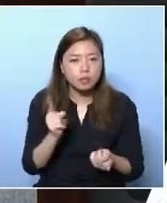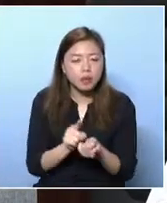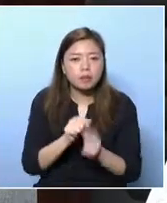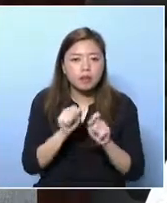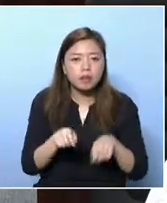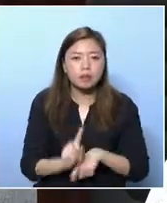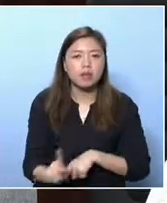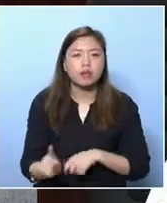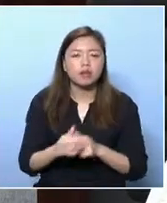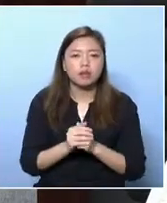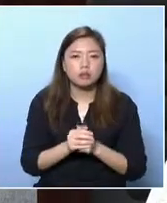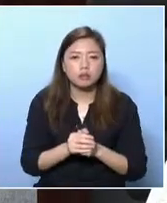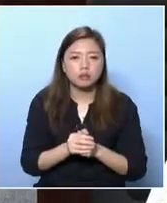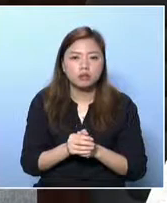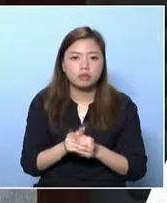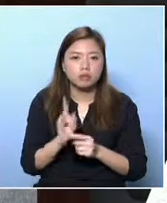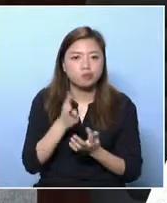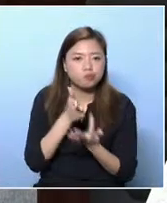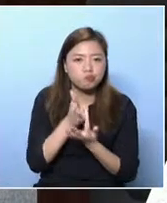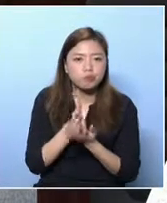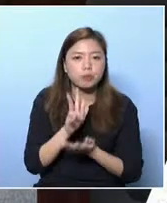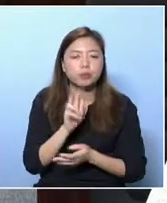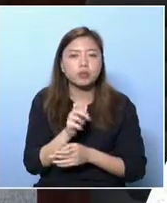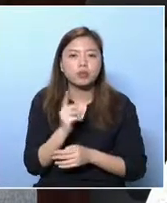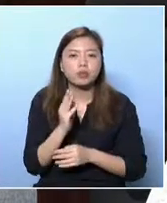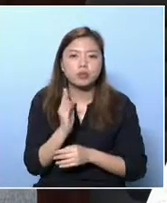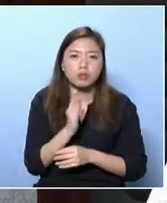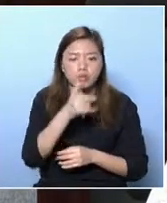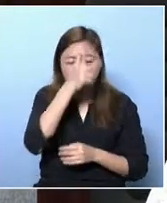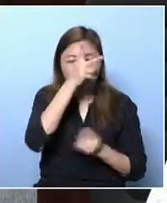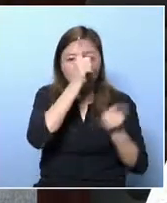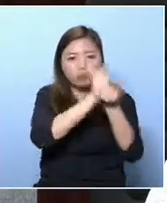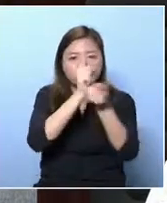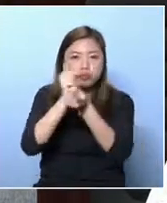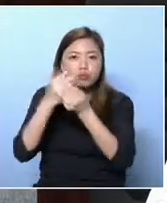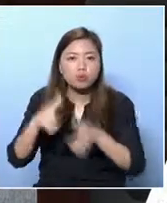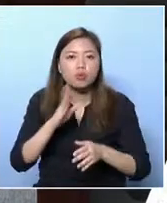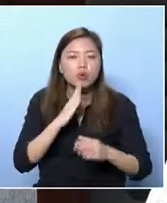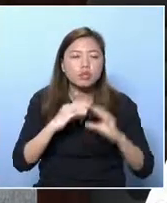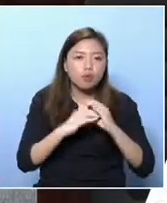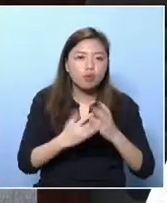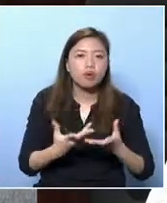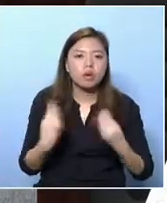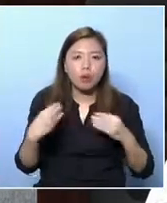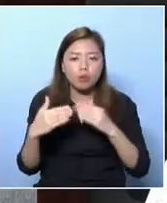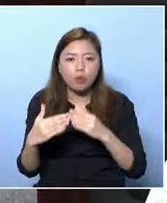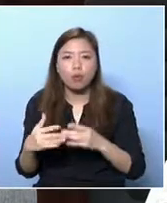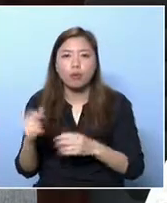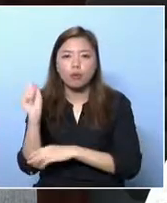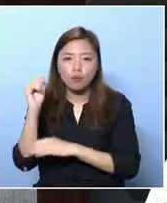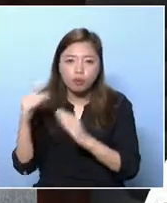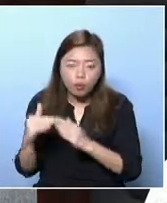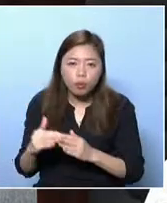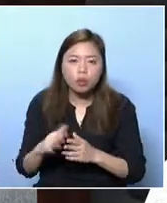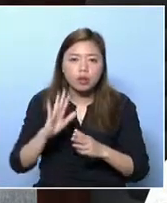on children from grassroots families. In the course of the survey, we have talked to government